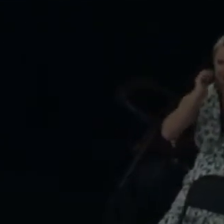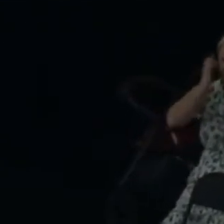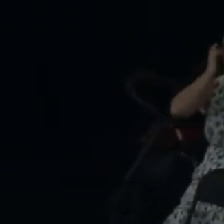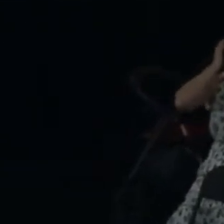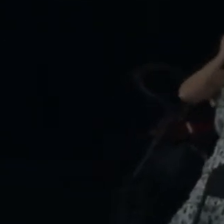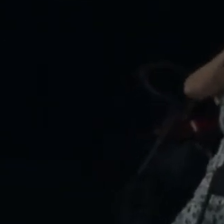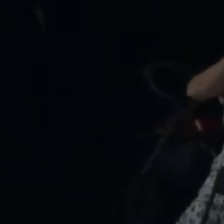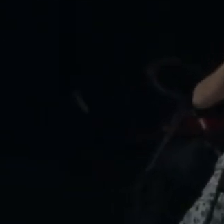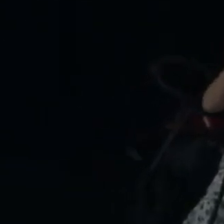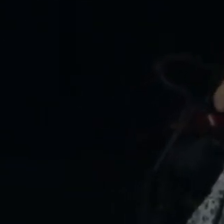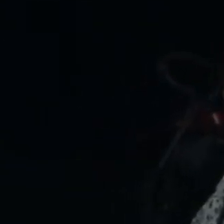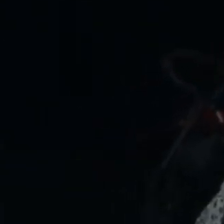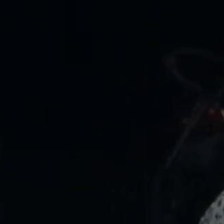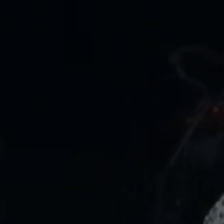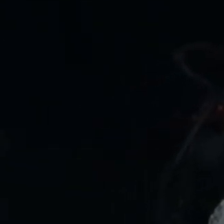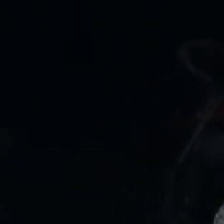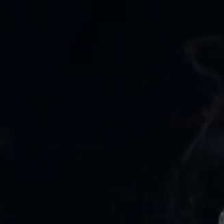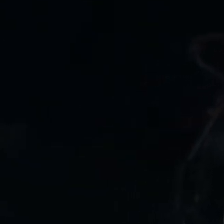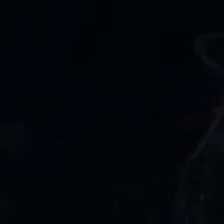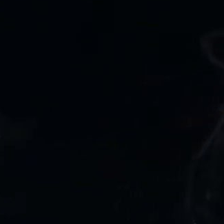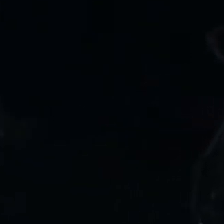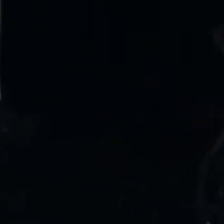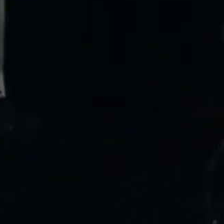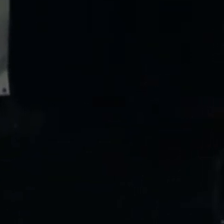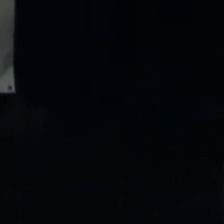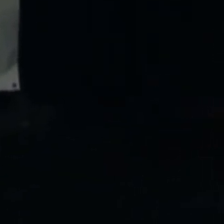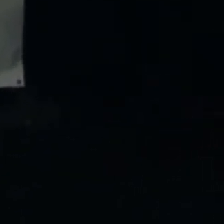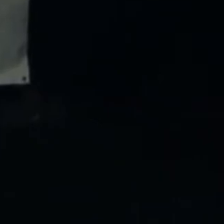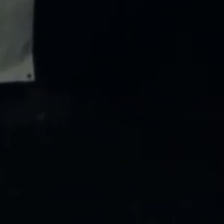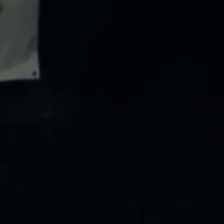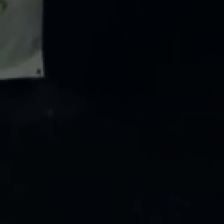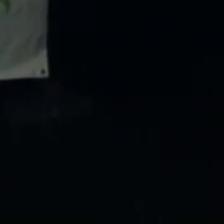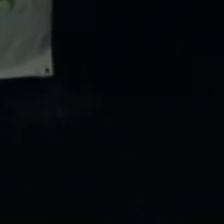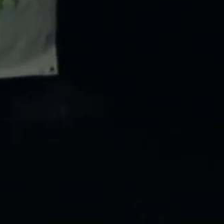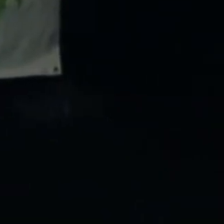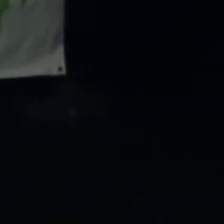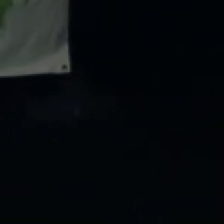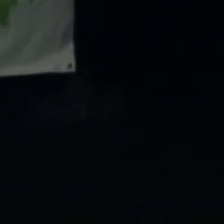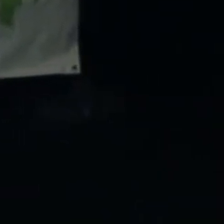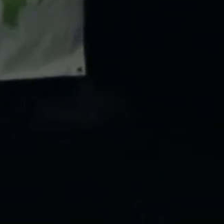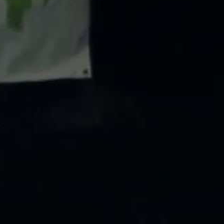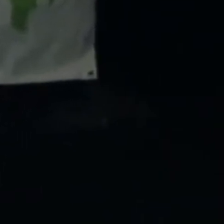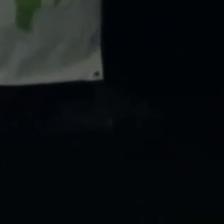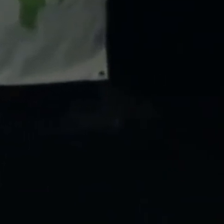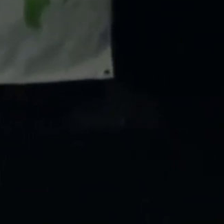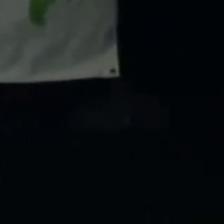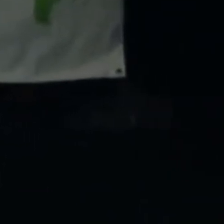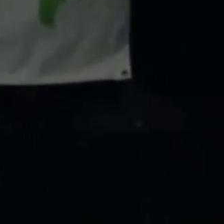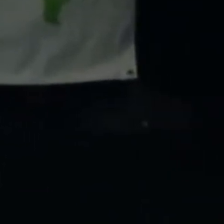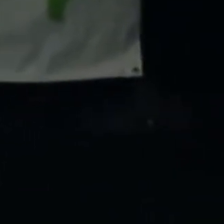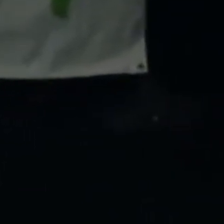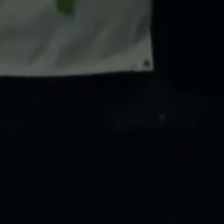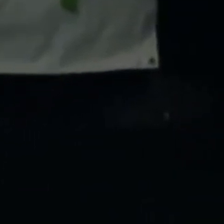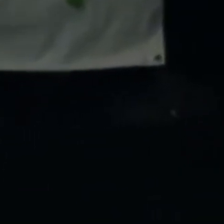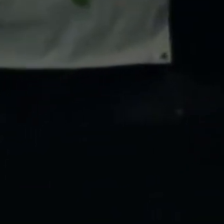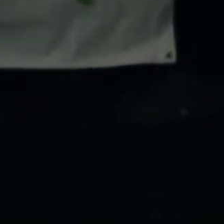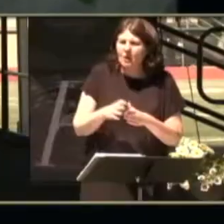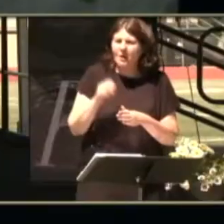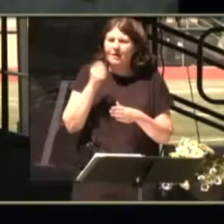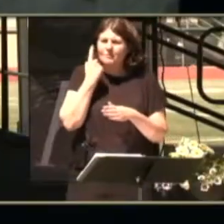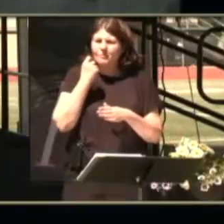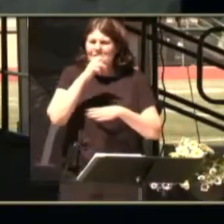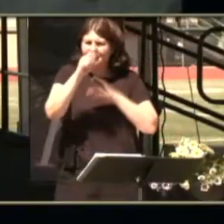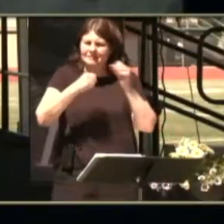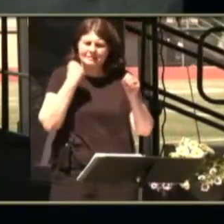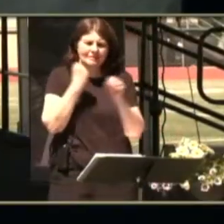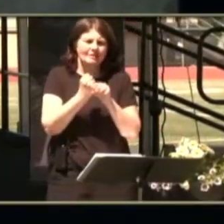being here at today's completion ceremony with Archway Academy. This school year, we started doing fundraisers, mixing up classrooms